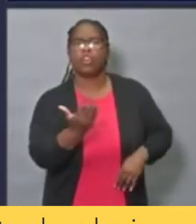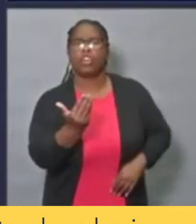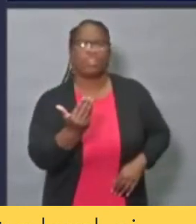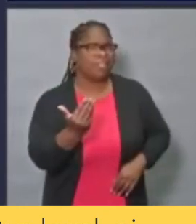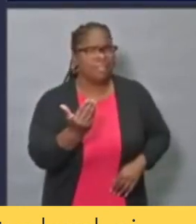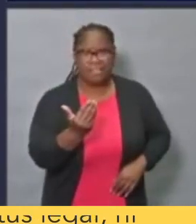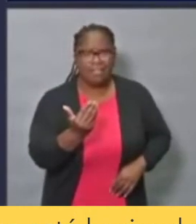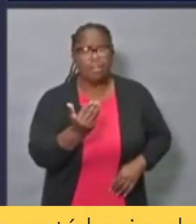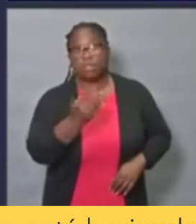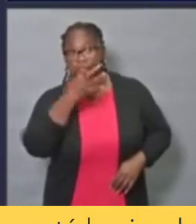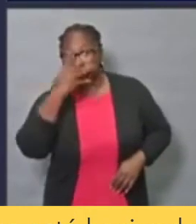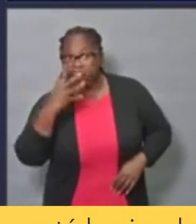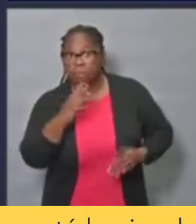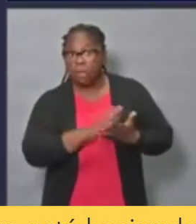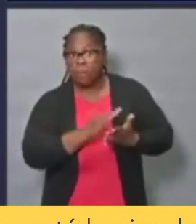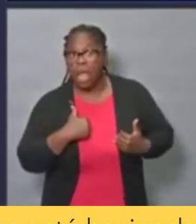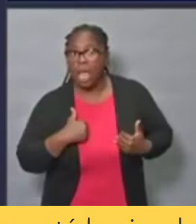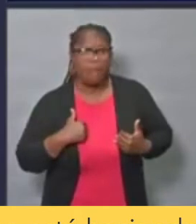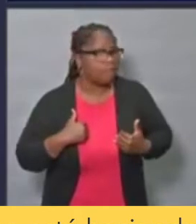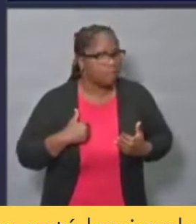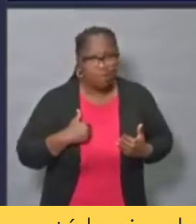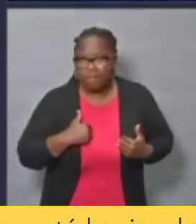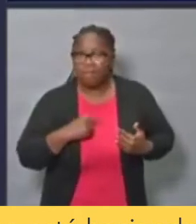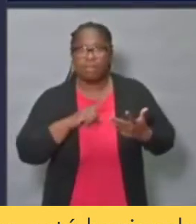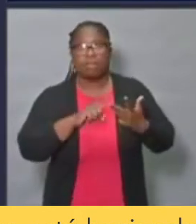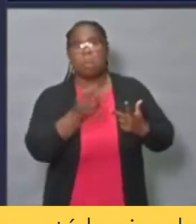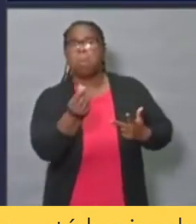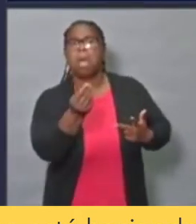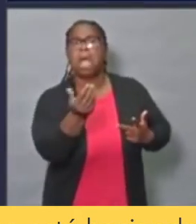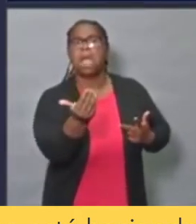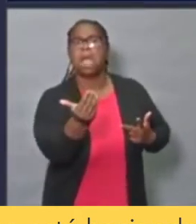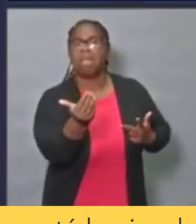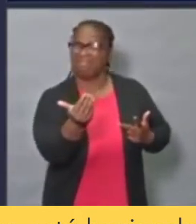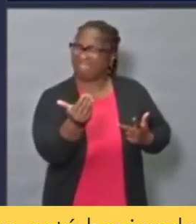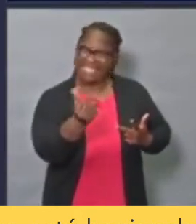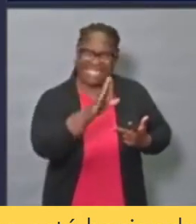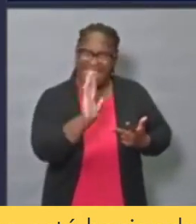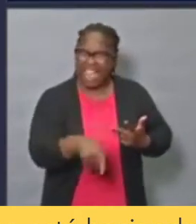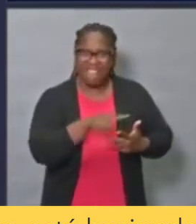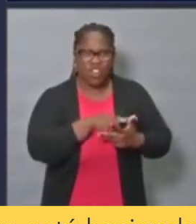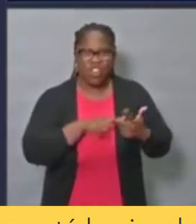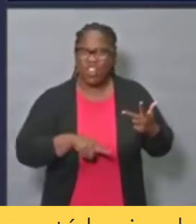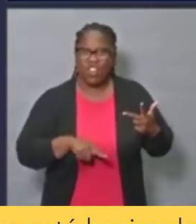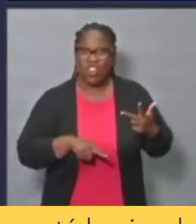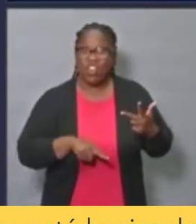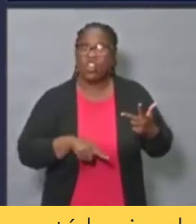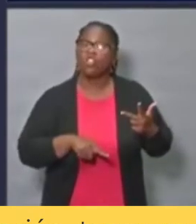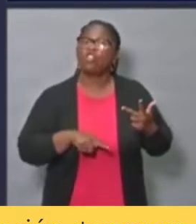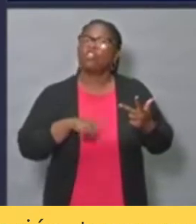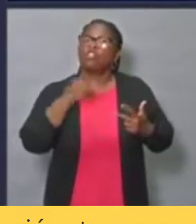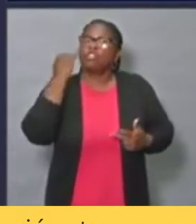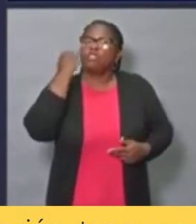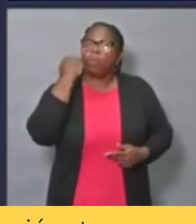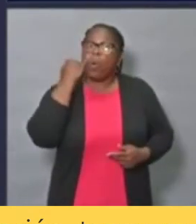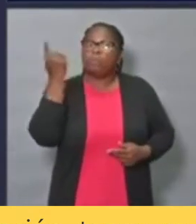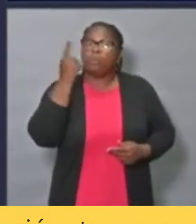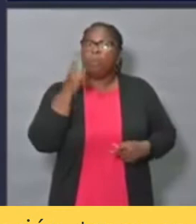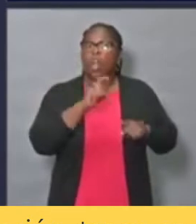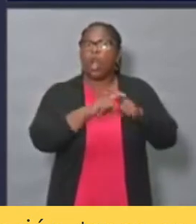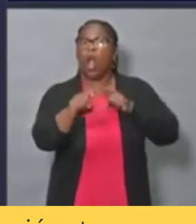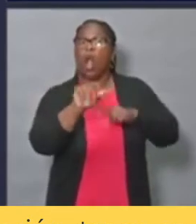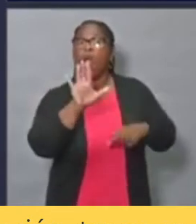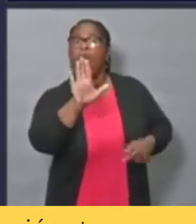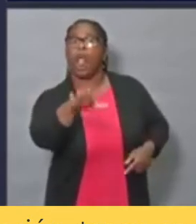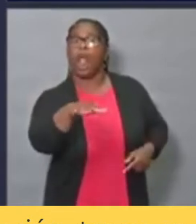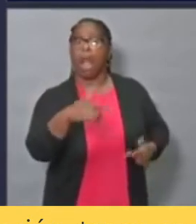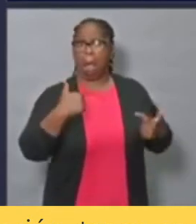status, or ask you for money. So if you talk to somebody that says that they're doing contact tracing and